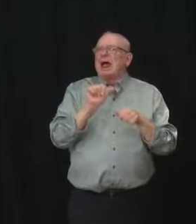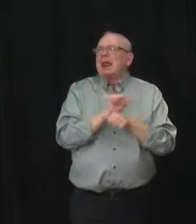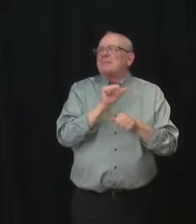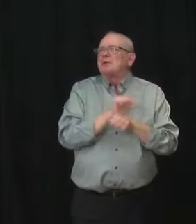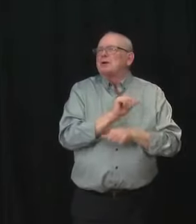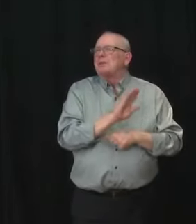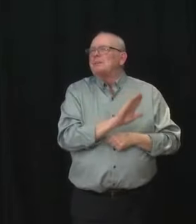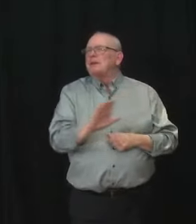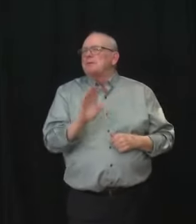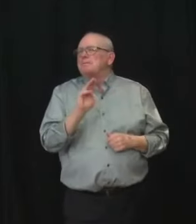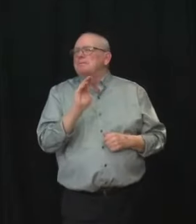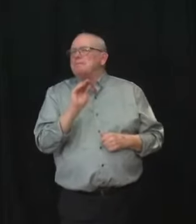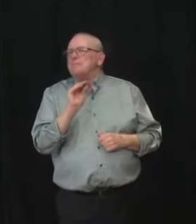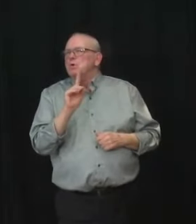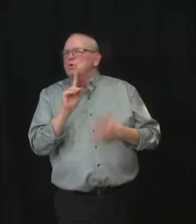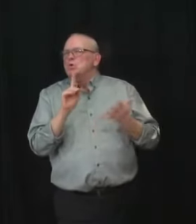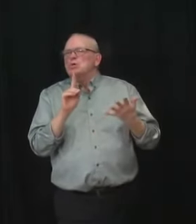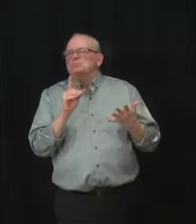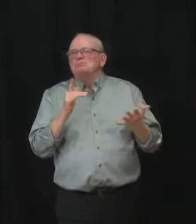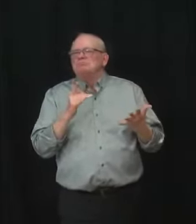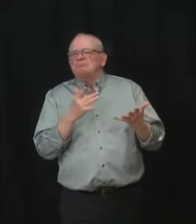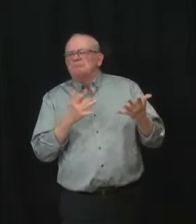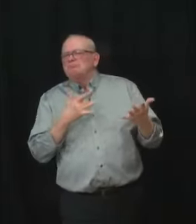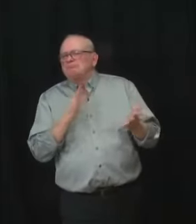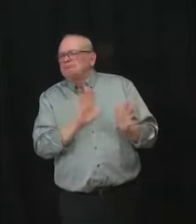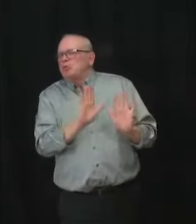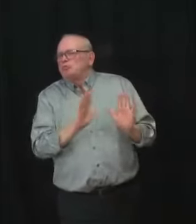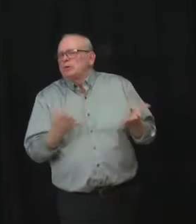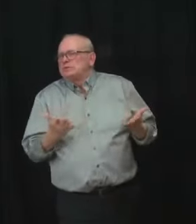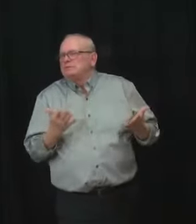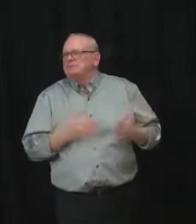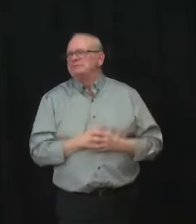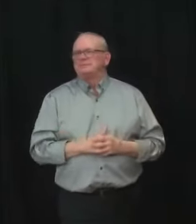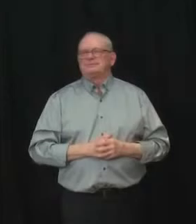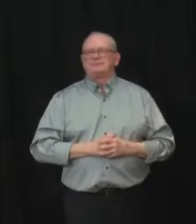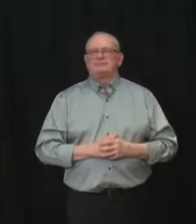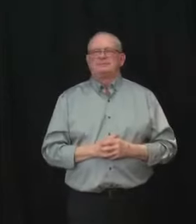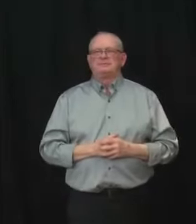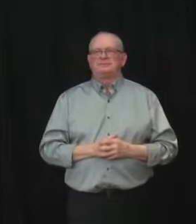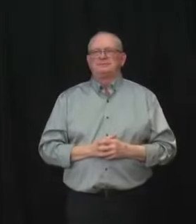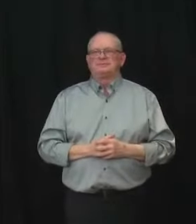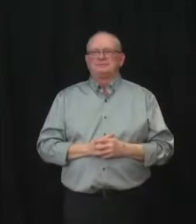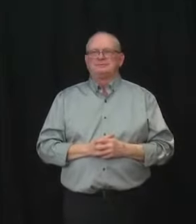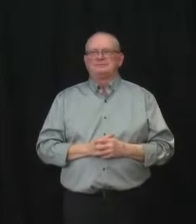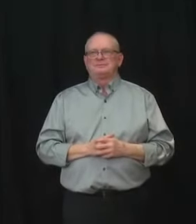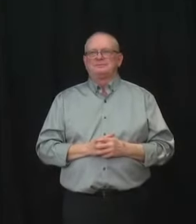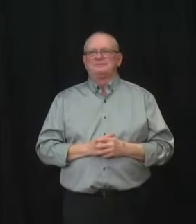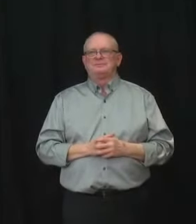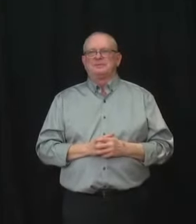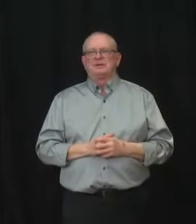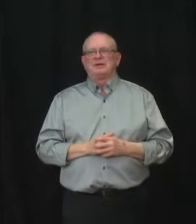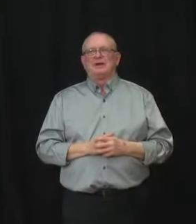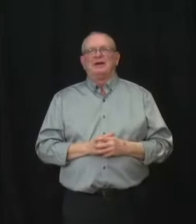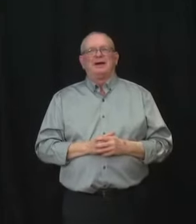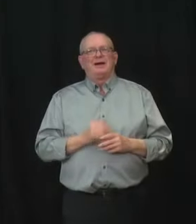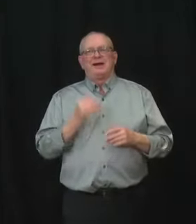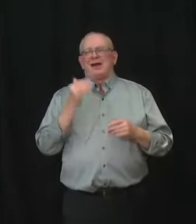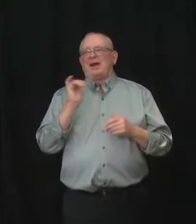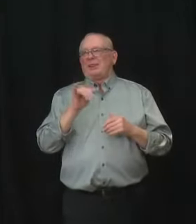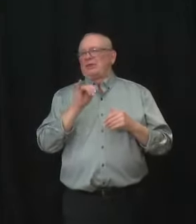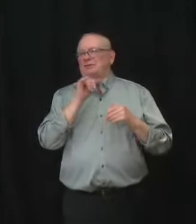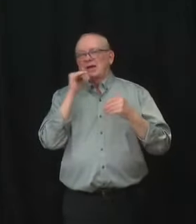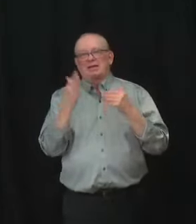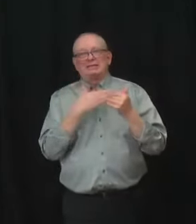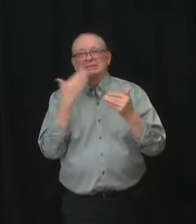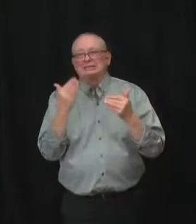and hearing from people that has been incredibly challenging, especially from fourth wave straight into the fifth wave and people are tired.